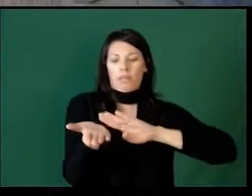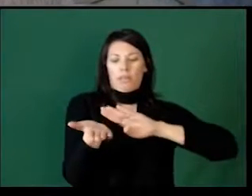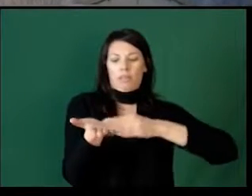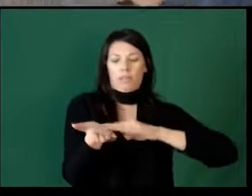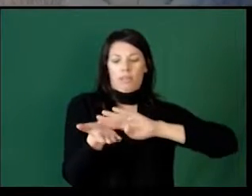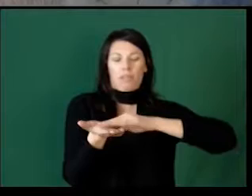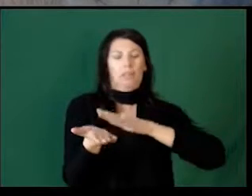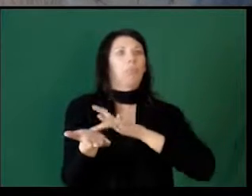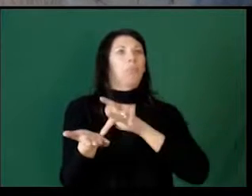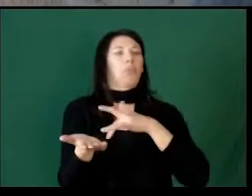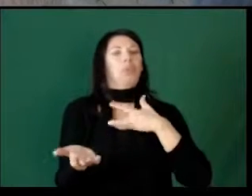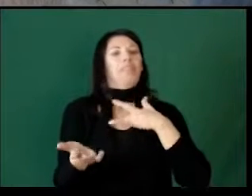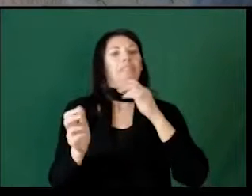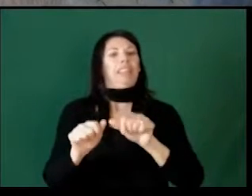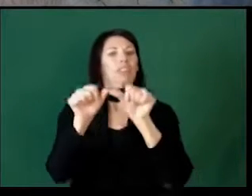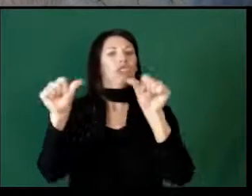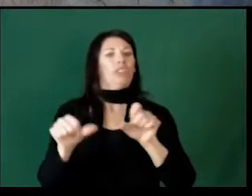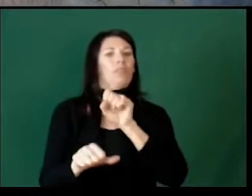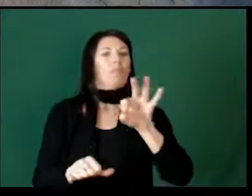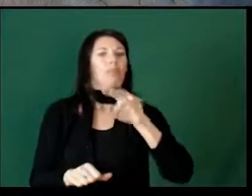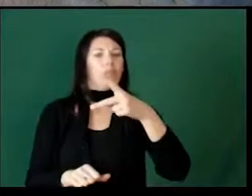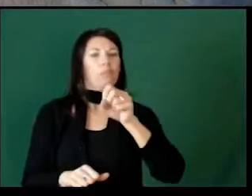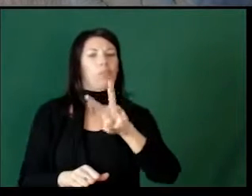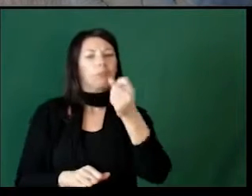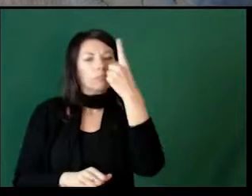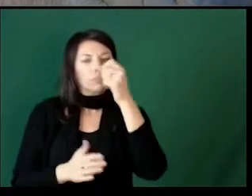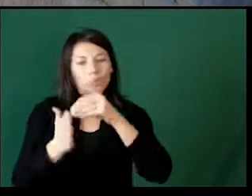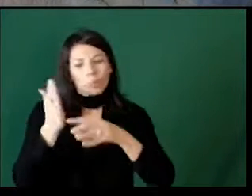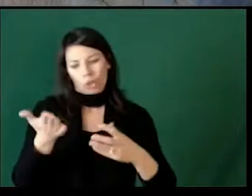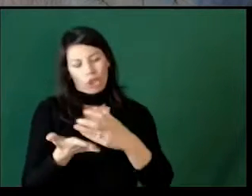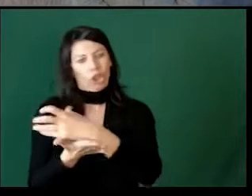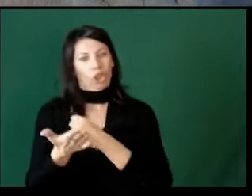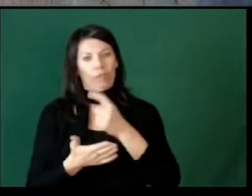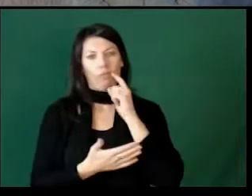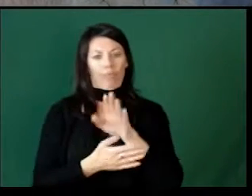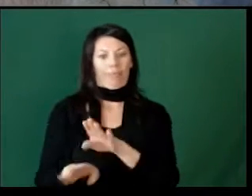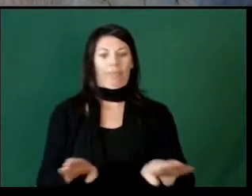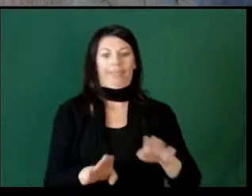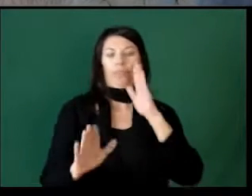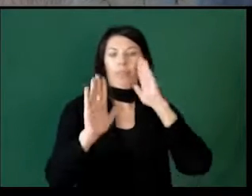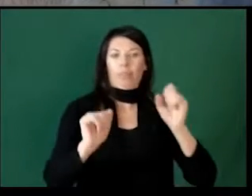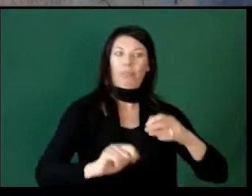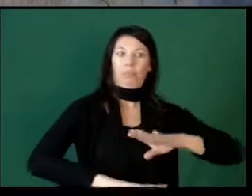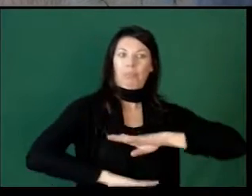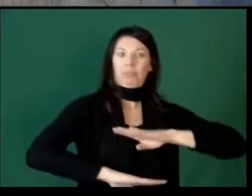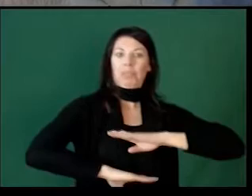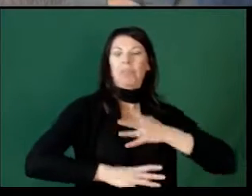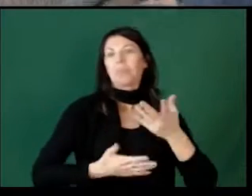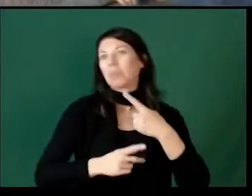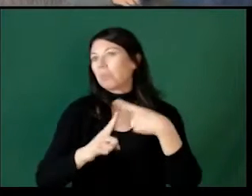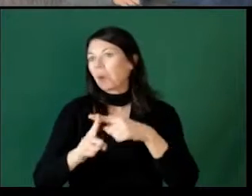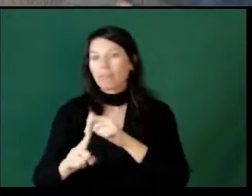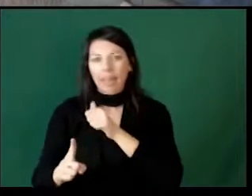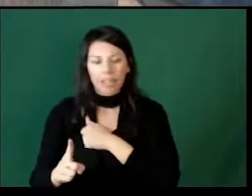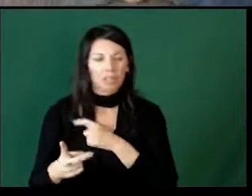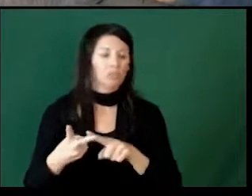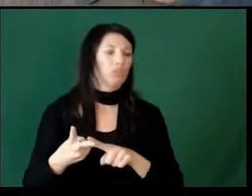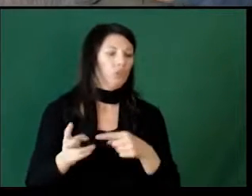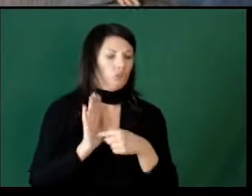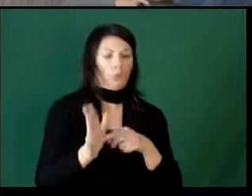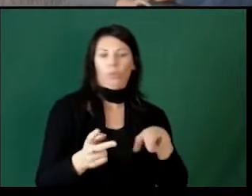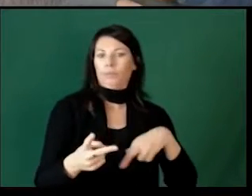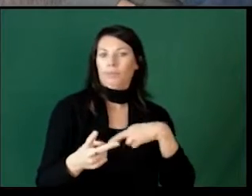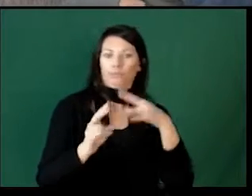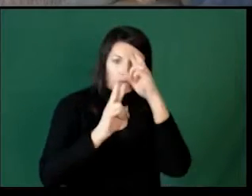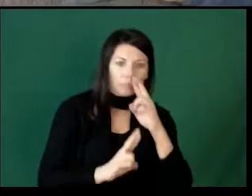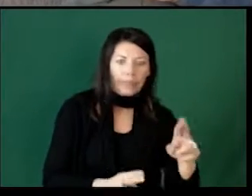the shape of the paw. The students earn those for their behavior expectations, for having a positive attitude,